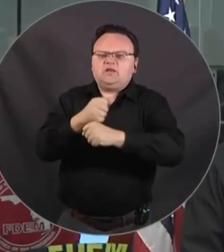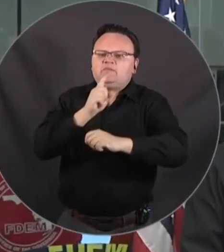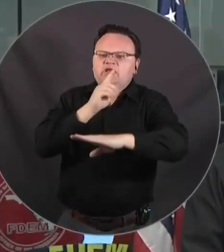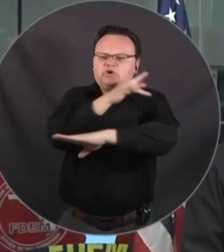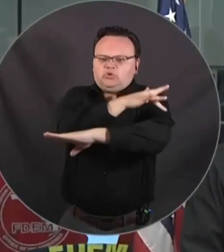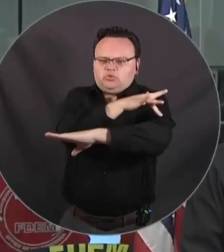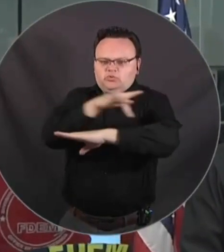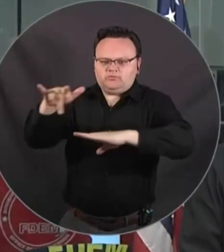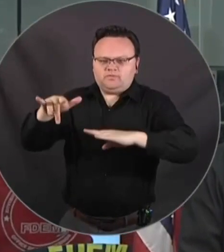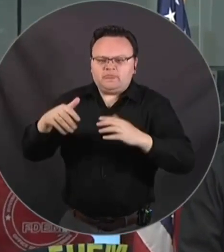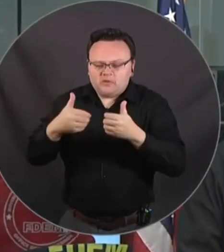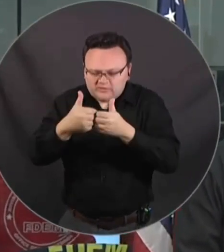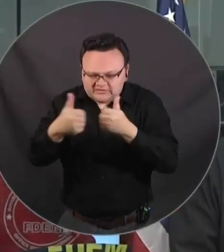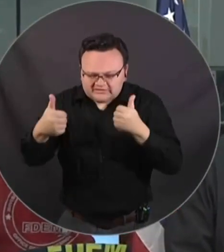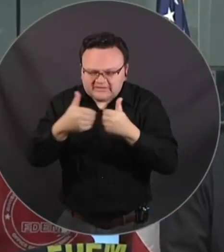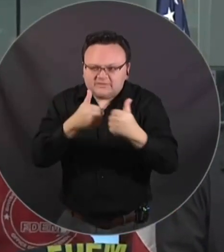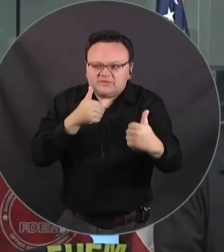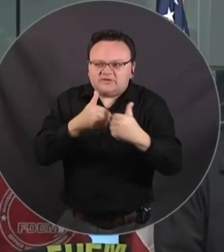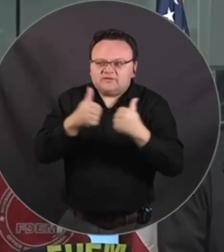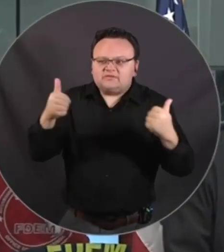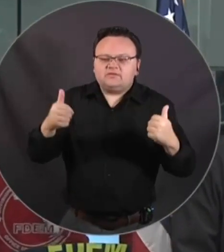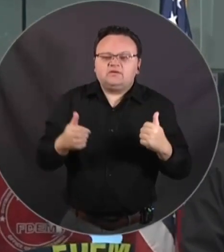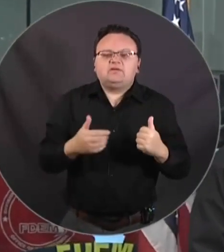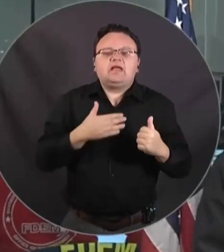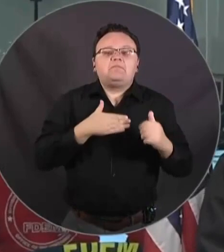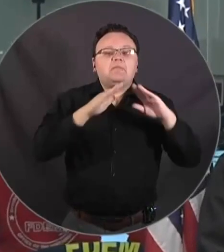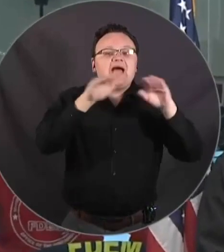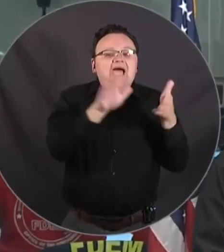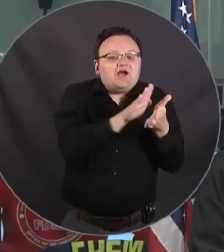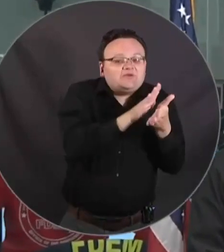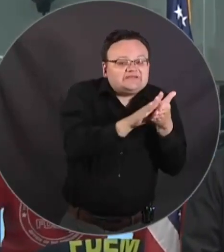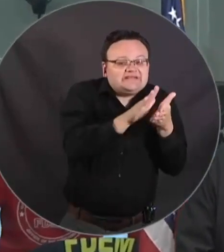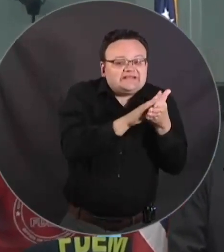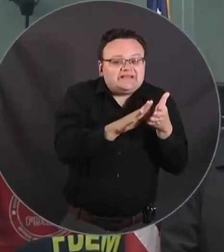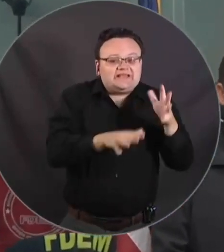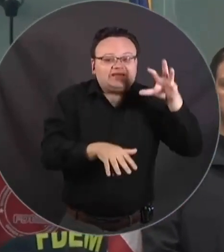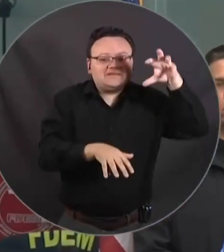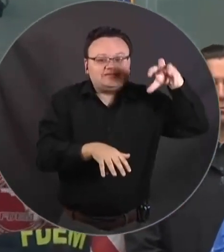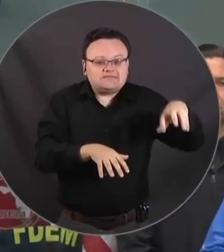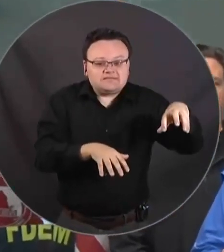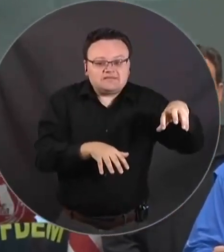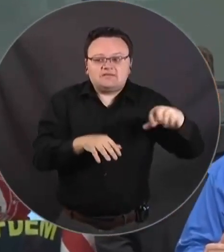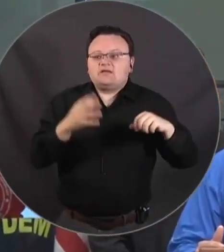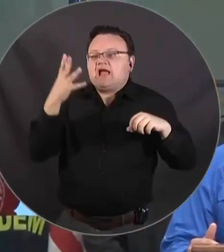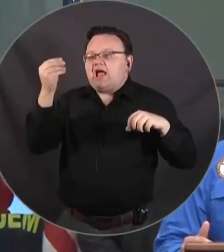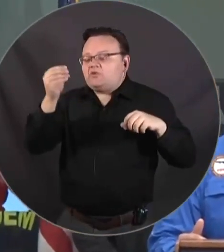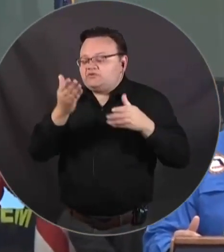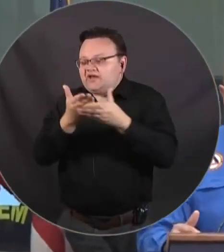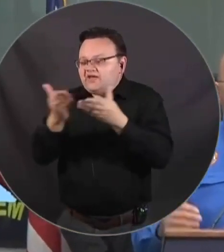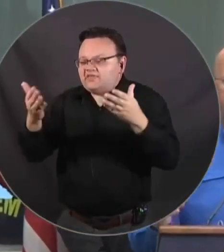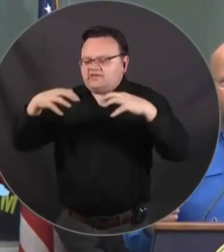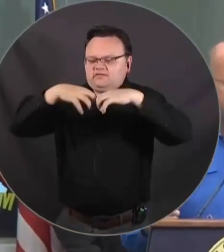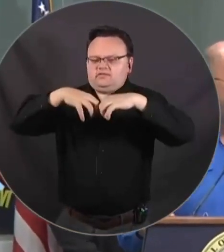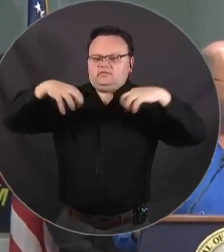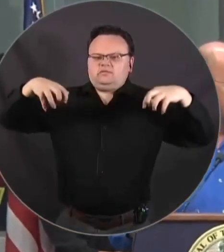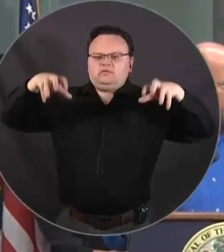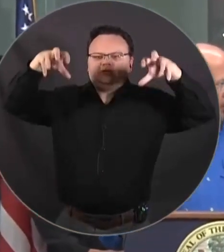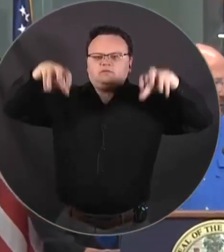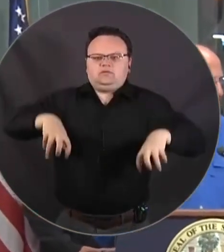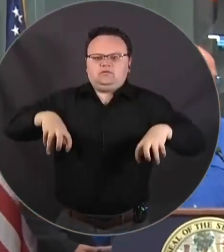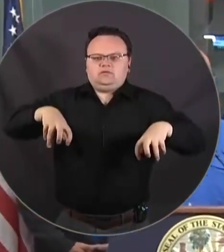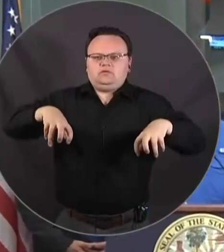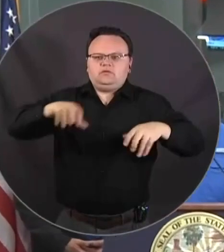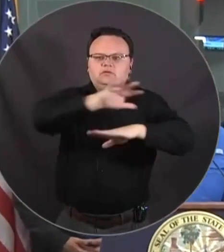you separate your interior debris removal. These are your sofas, your couches, the bedding, things of that nature. Put it in a pile.